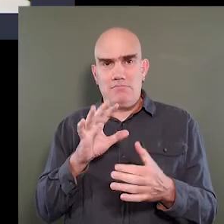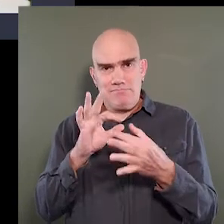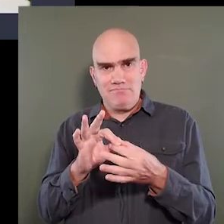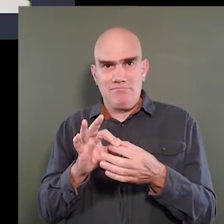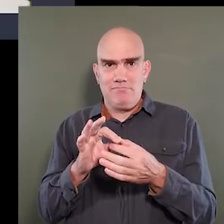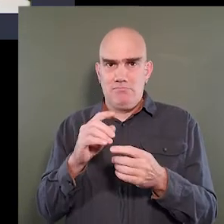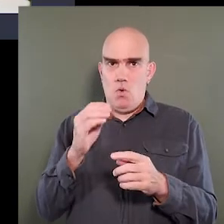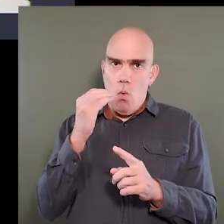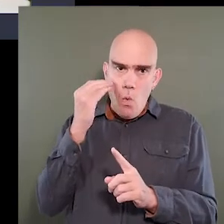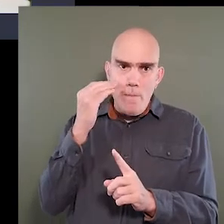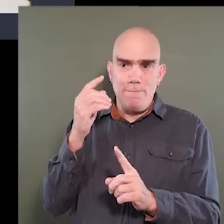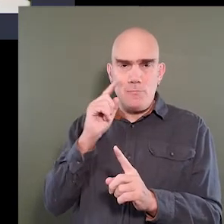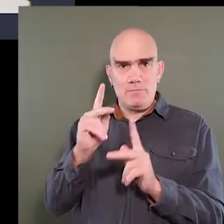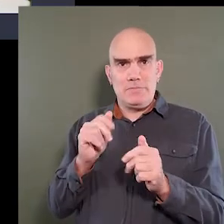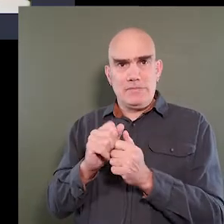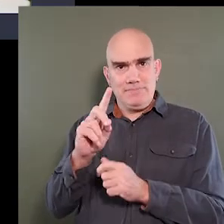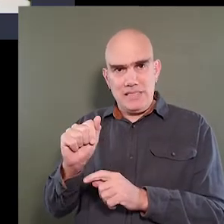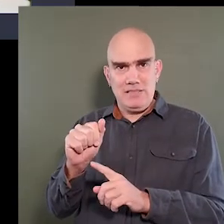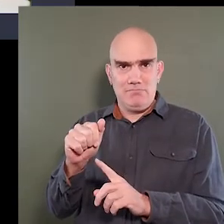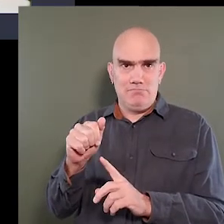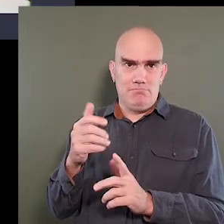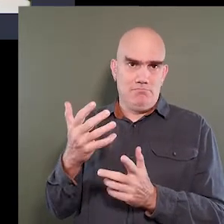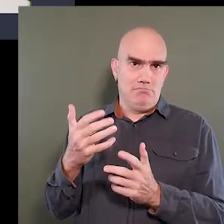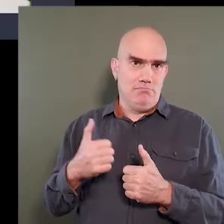into the home for people with disabilities.